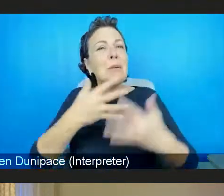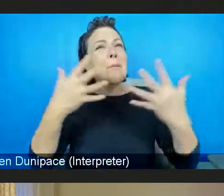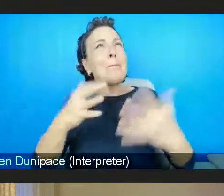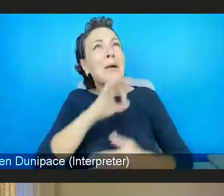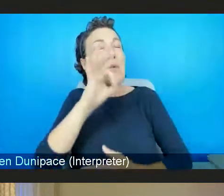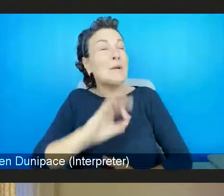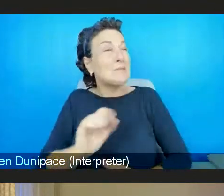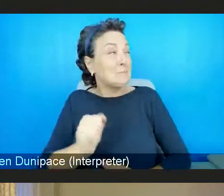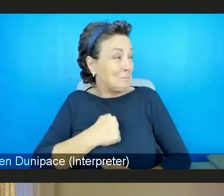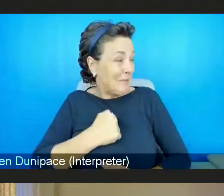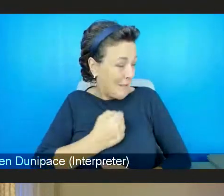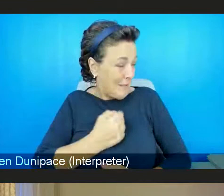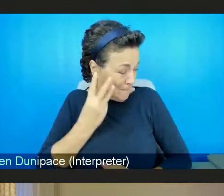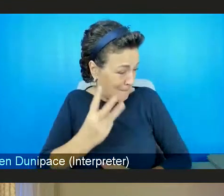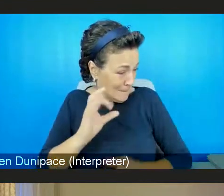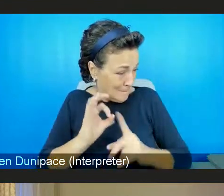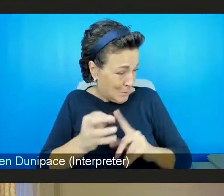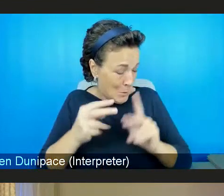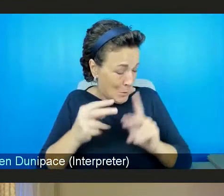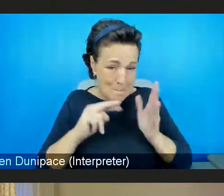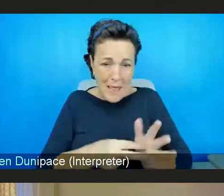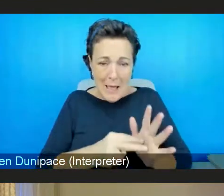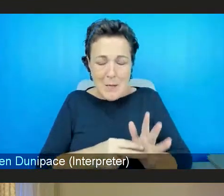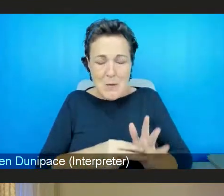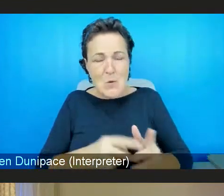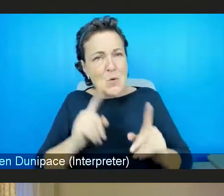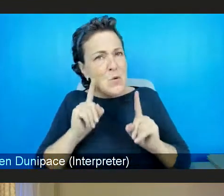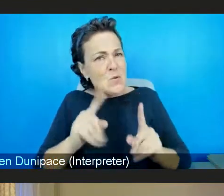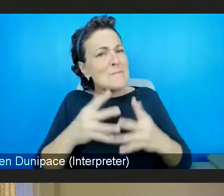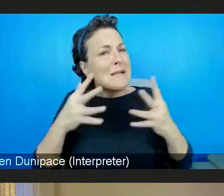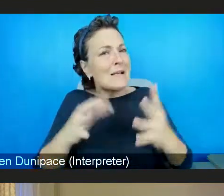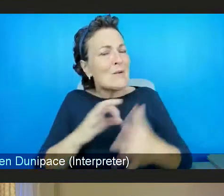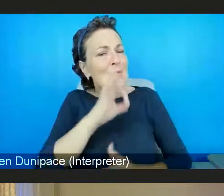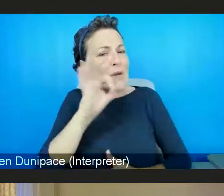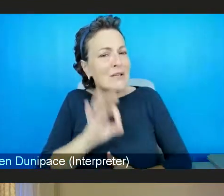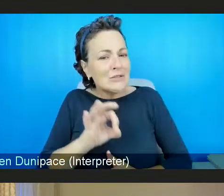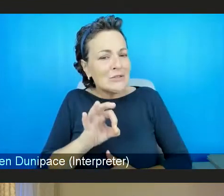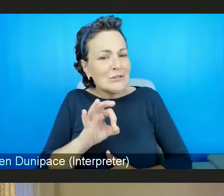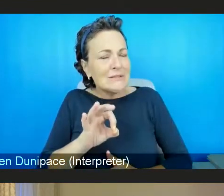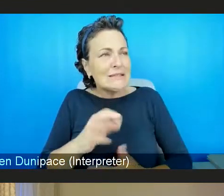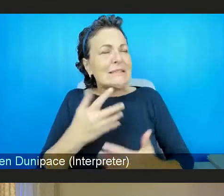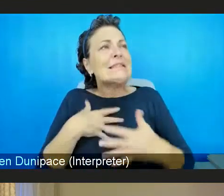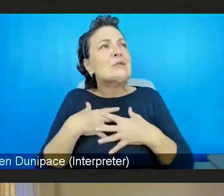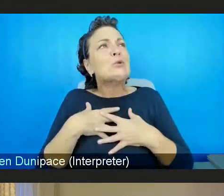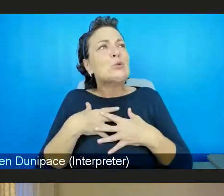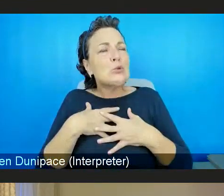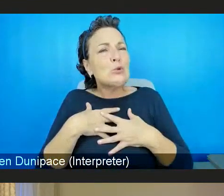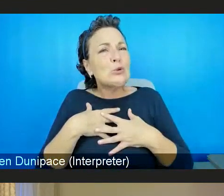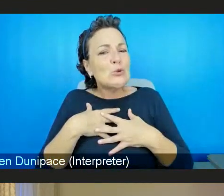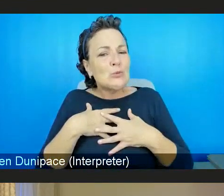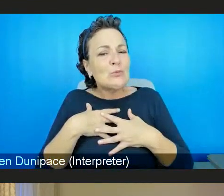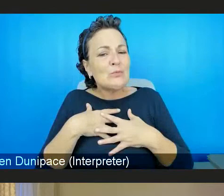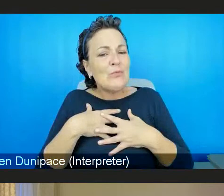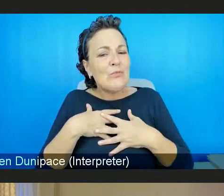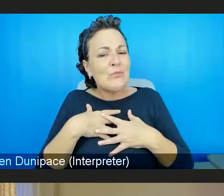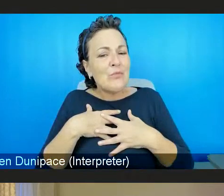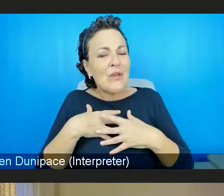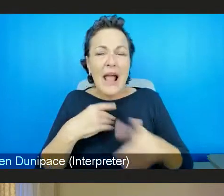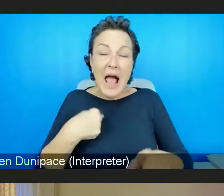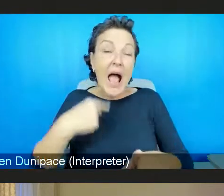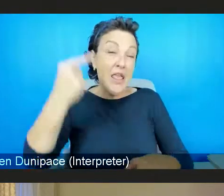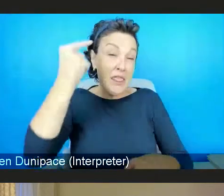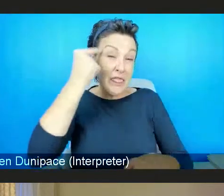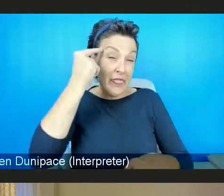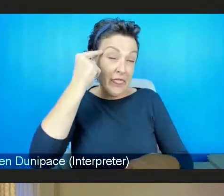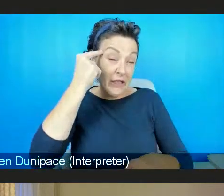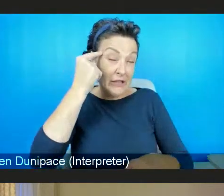plan be to put mental health at the heart of decision making? And I frame this very much in the context of what would we do as